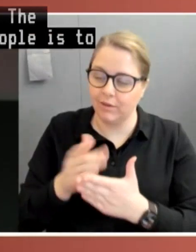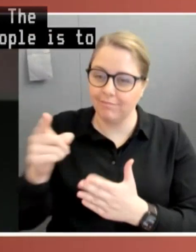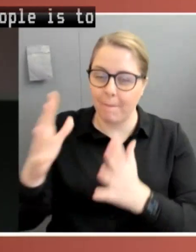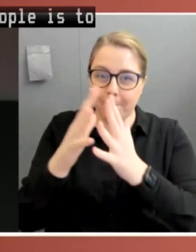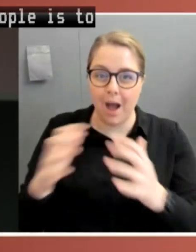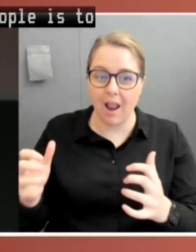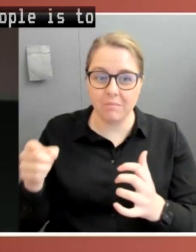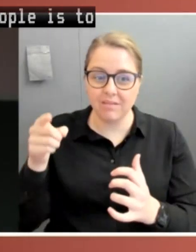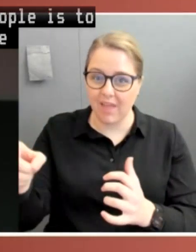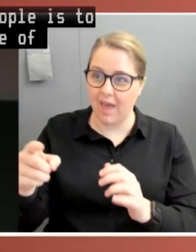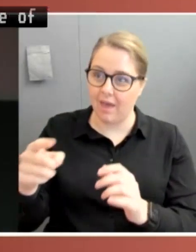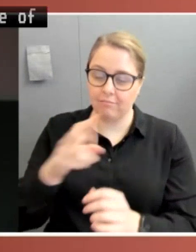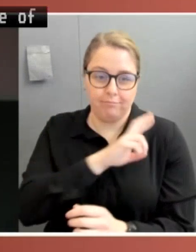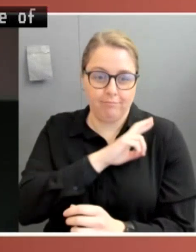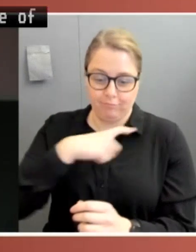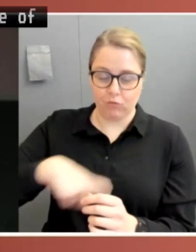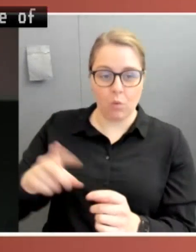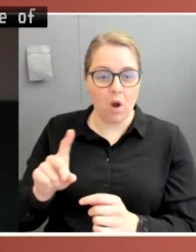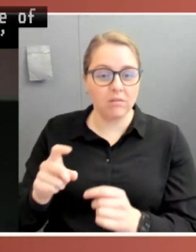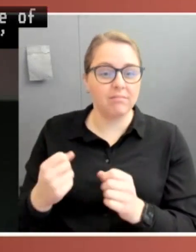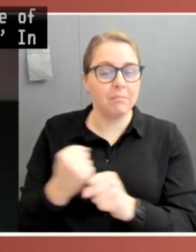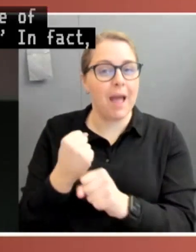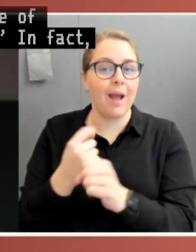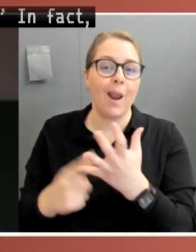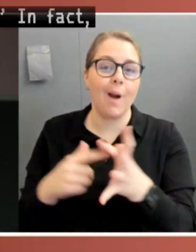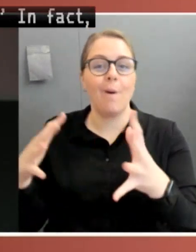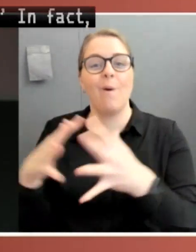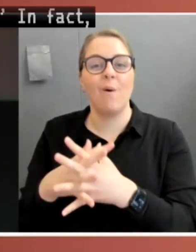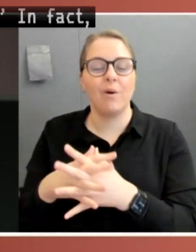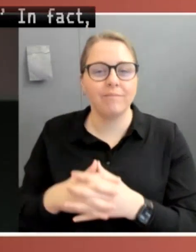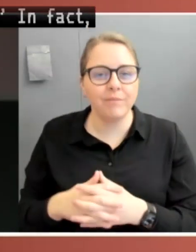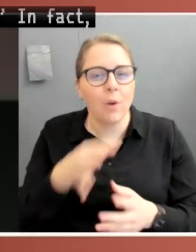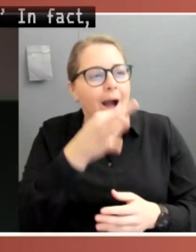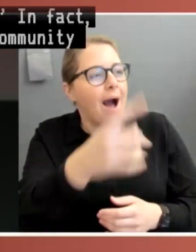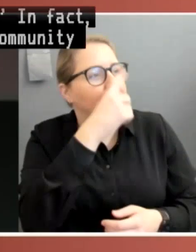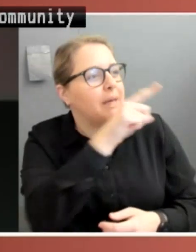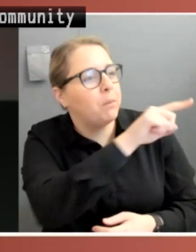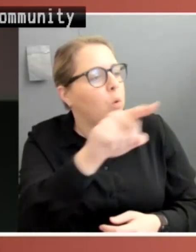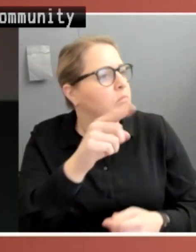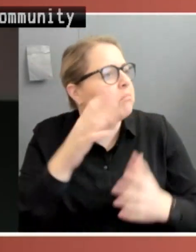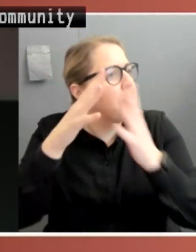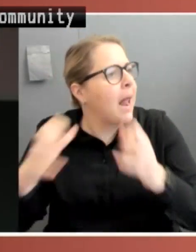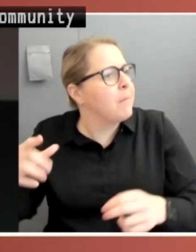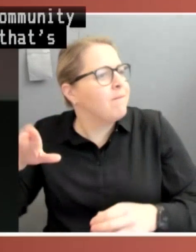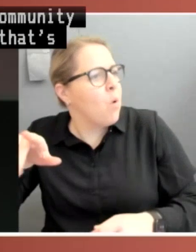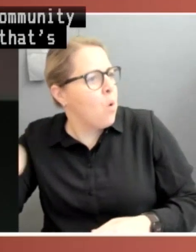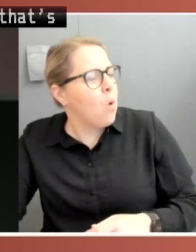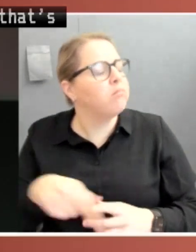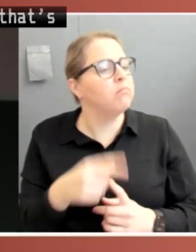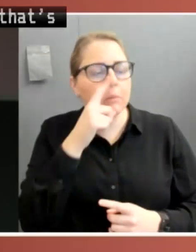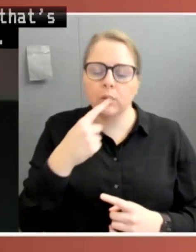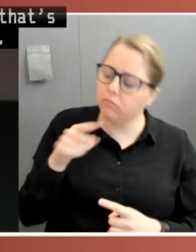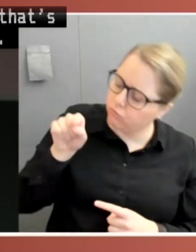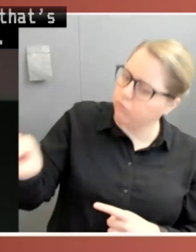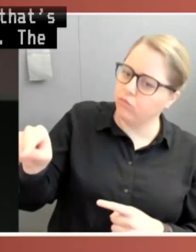if you ask people in the community or give talks in schools, that's what they'll typically say. The job of parliament, its primary function, is to make and